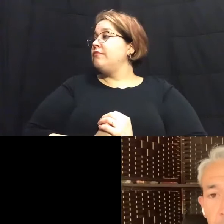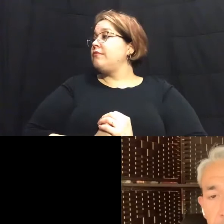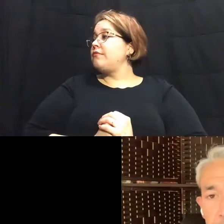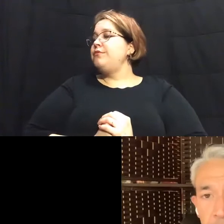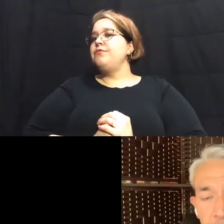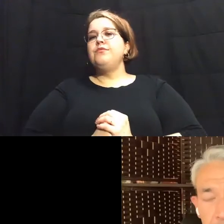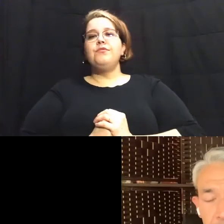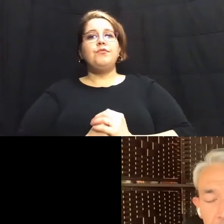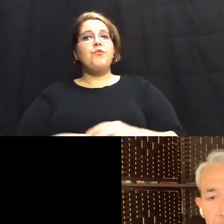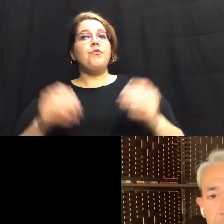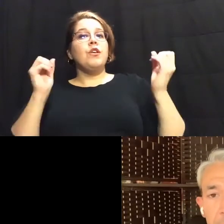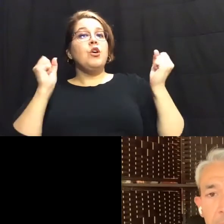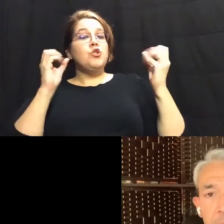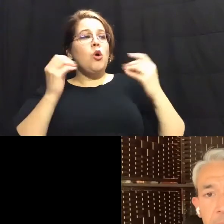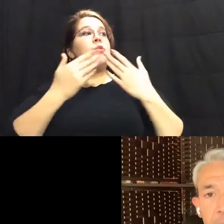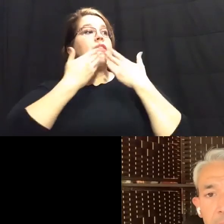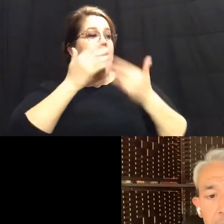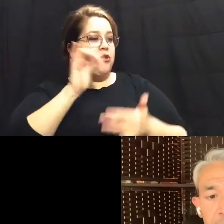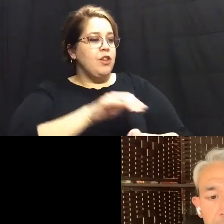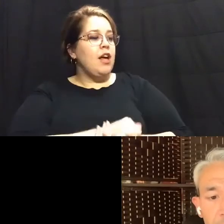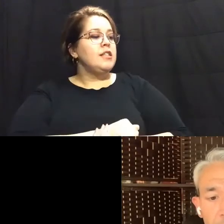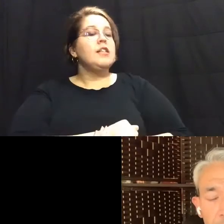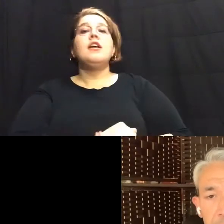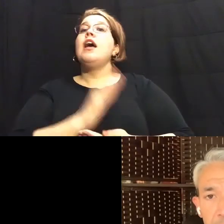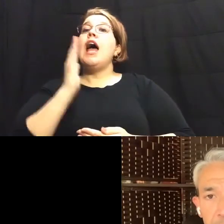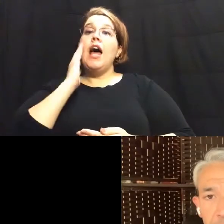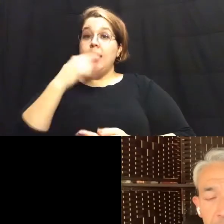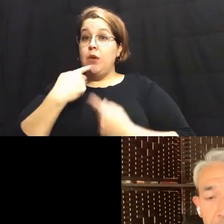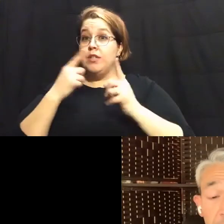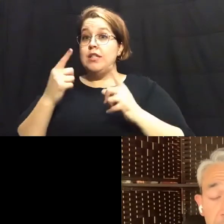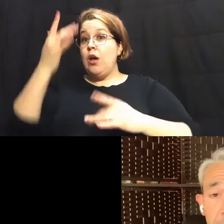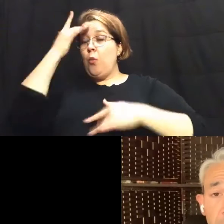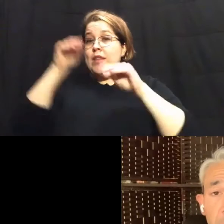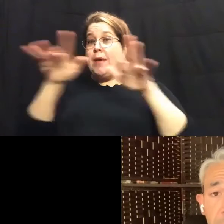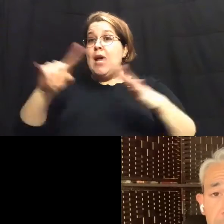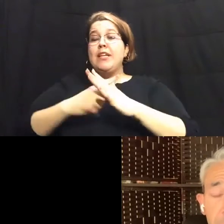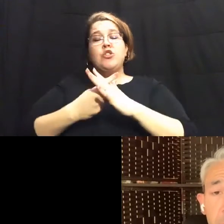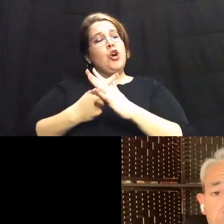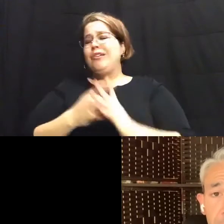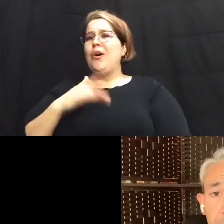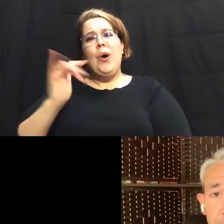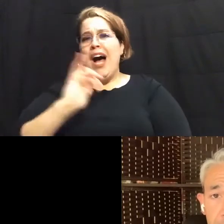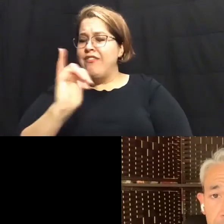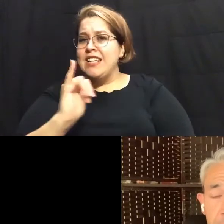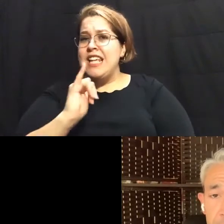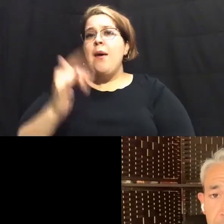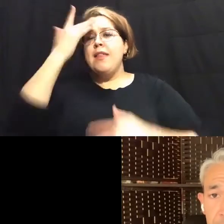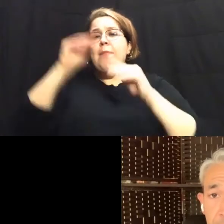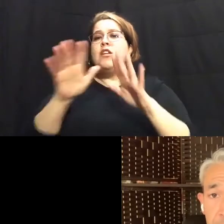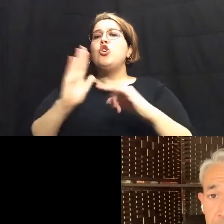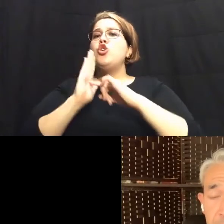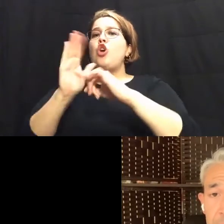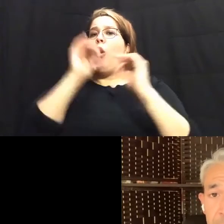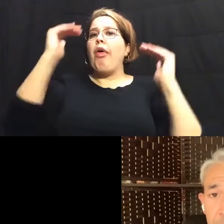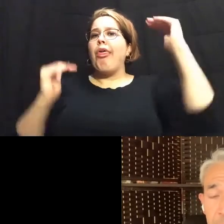so um thank you for that and and i will say that when the pandemic began i couldn't agree more the pandemic revealed the inequities in our